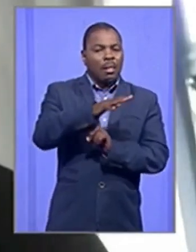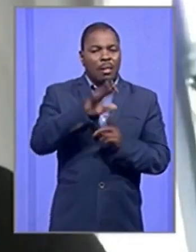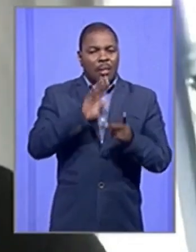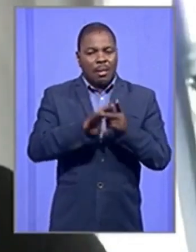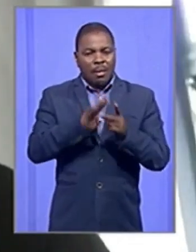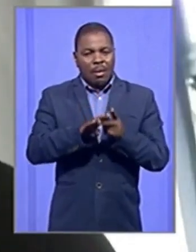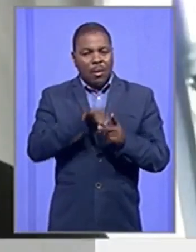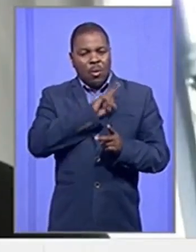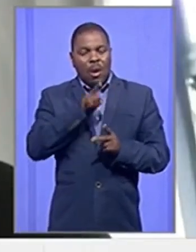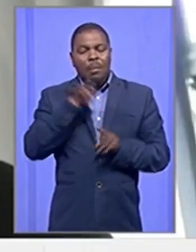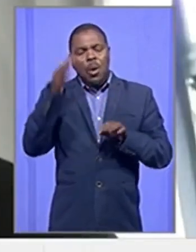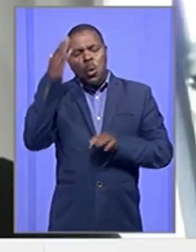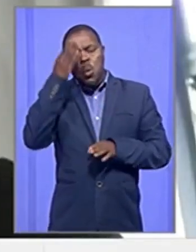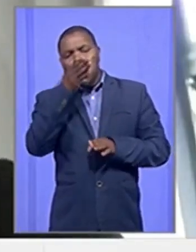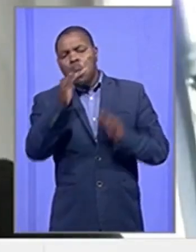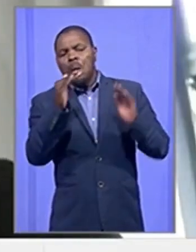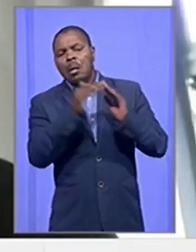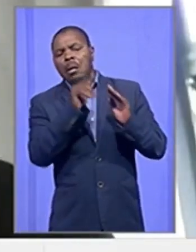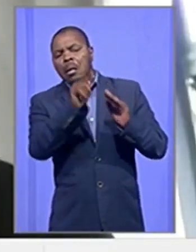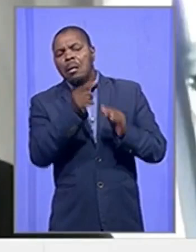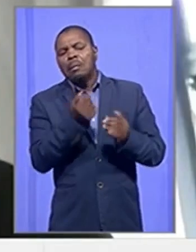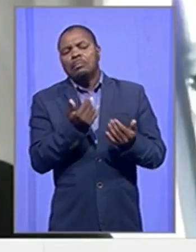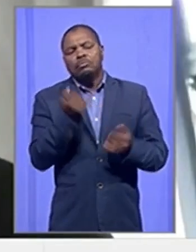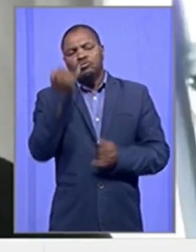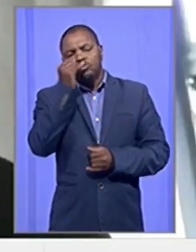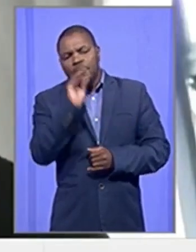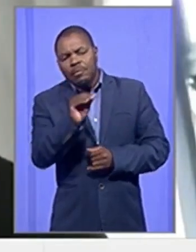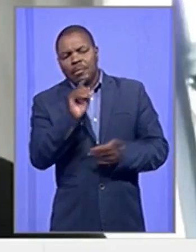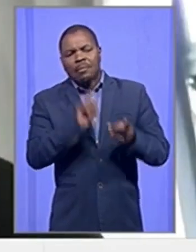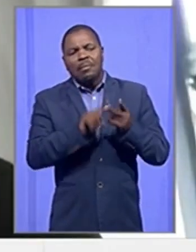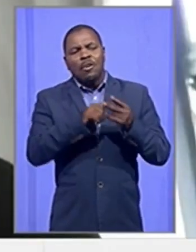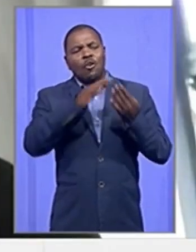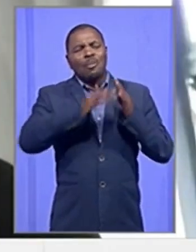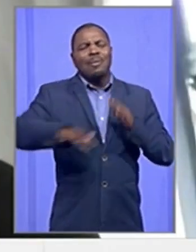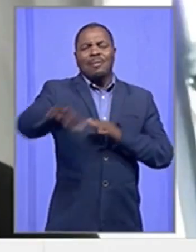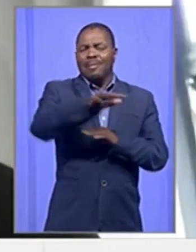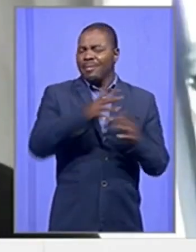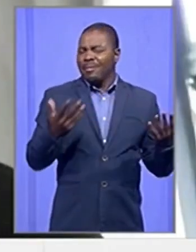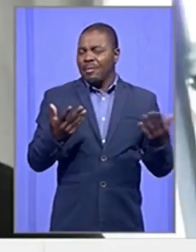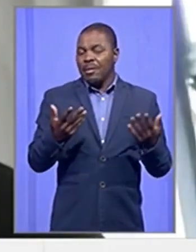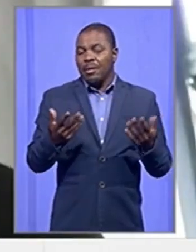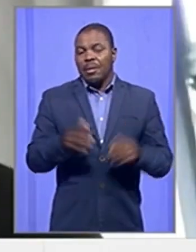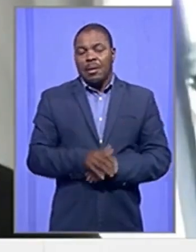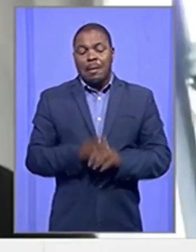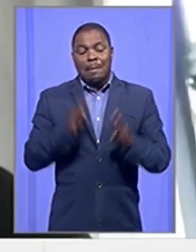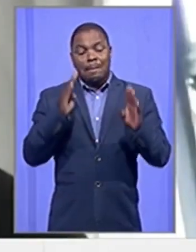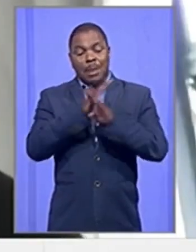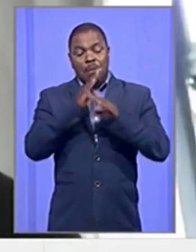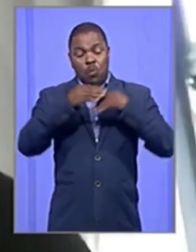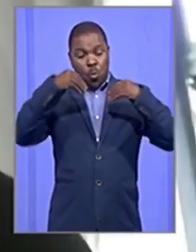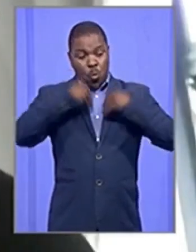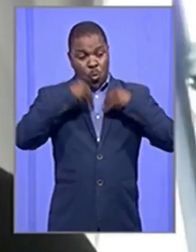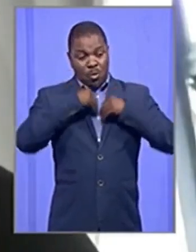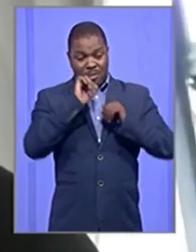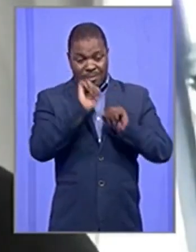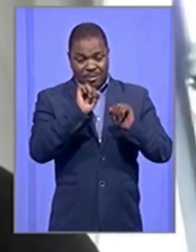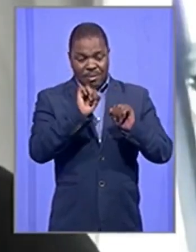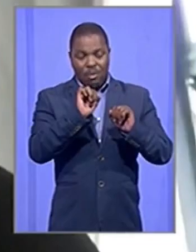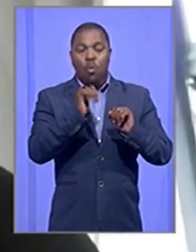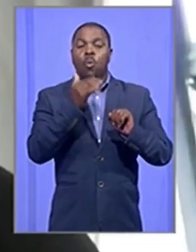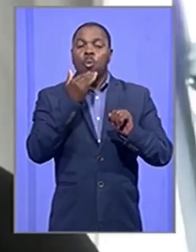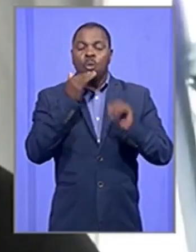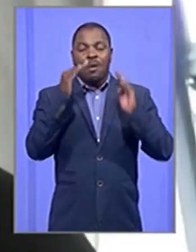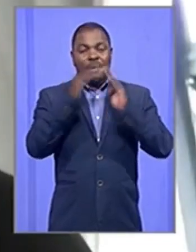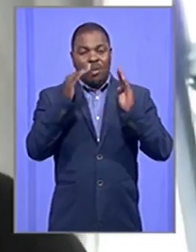known drug houses as well as the extended community. But here's the thing, private owners of these buildings and